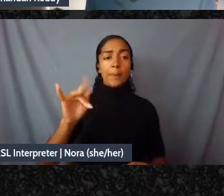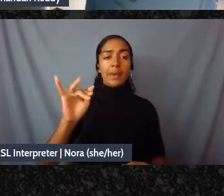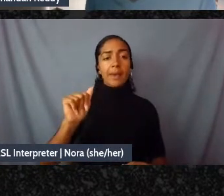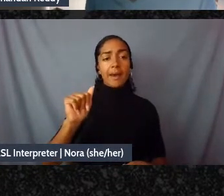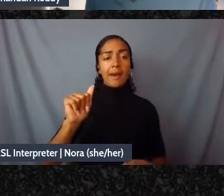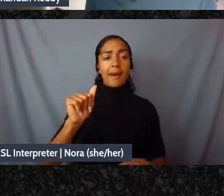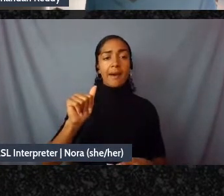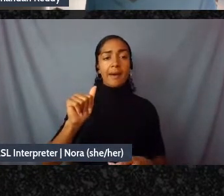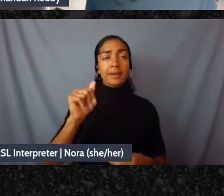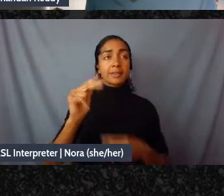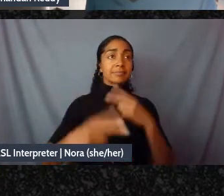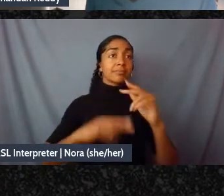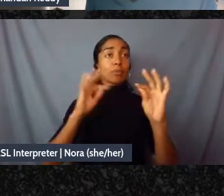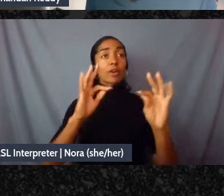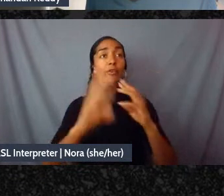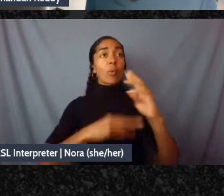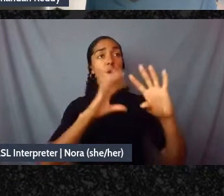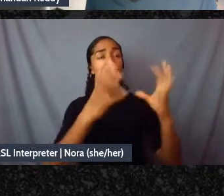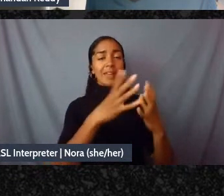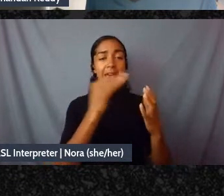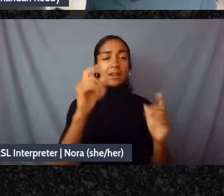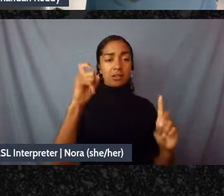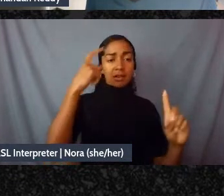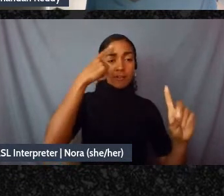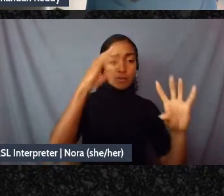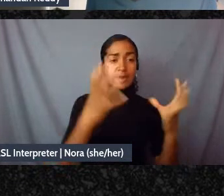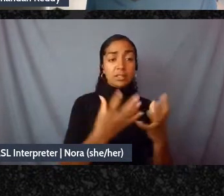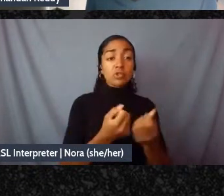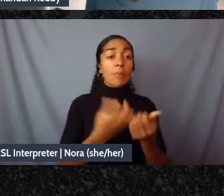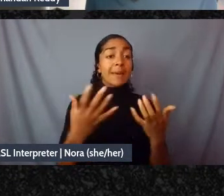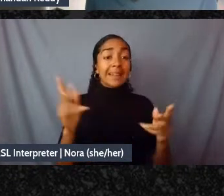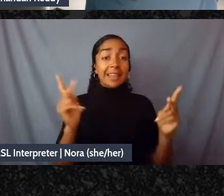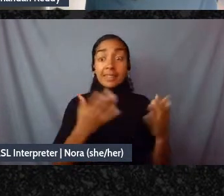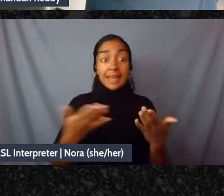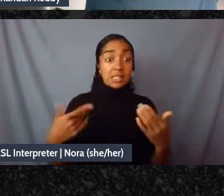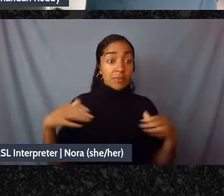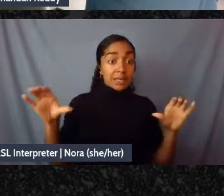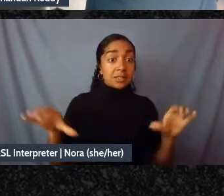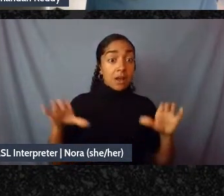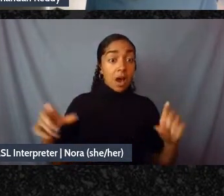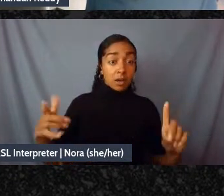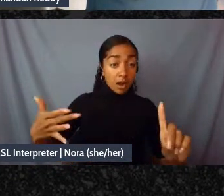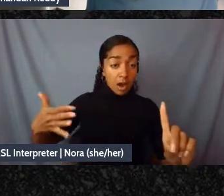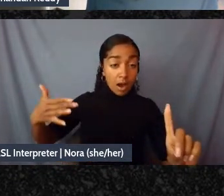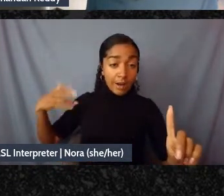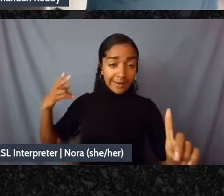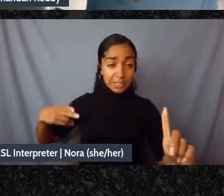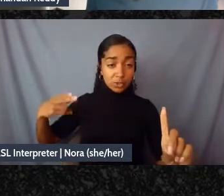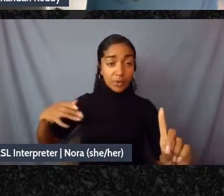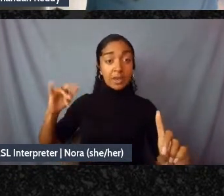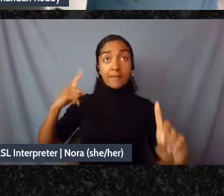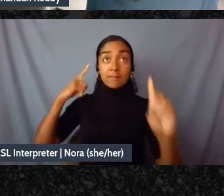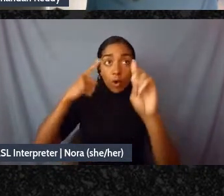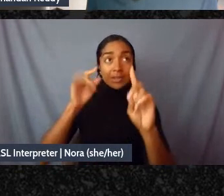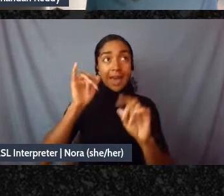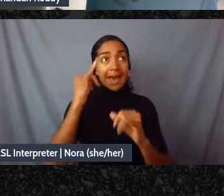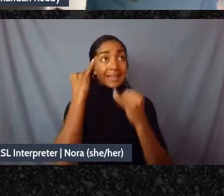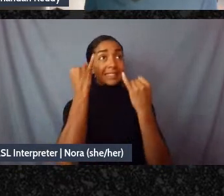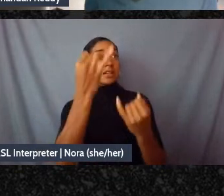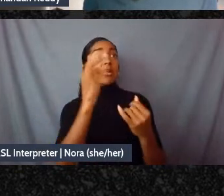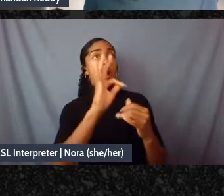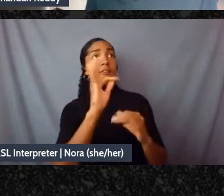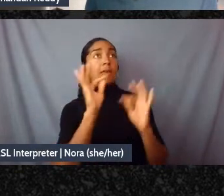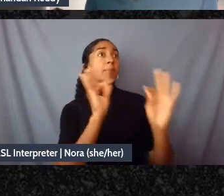done passionately throughout history this ideal of utopia that have been the fuel